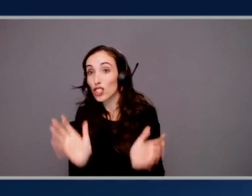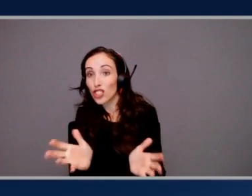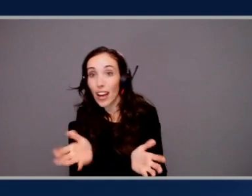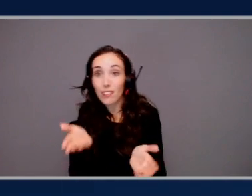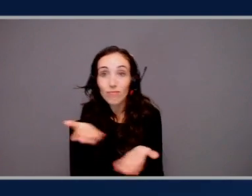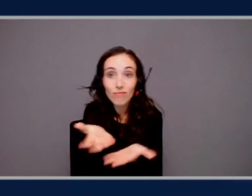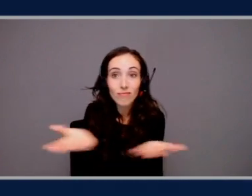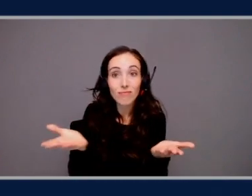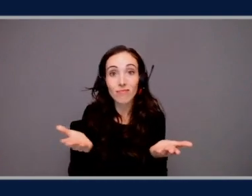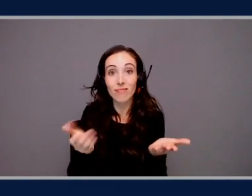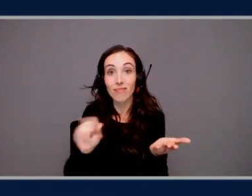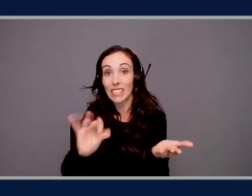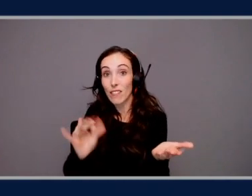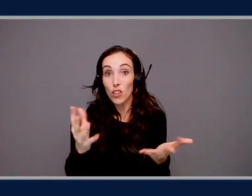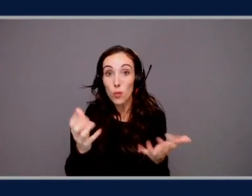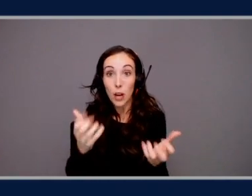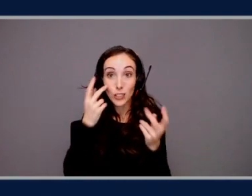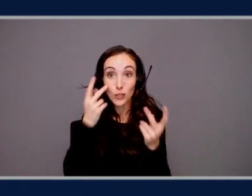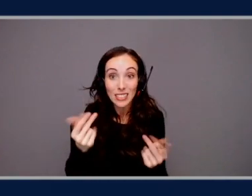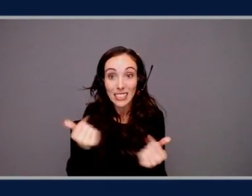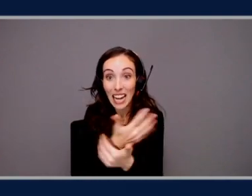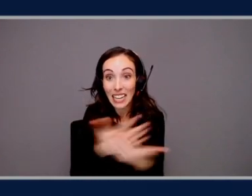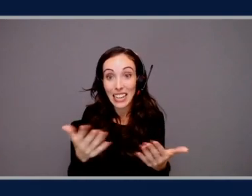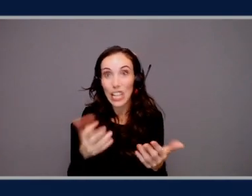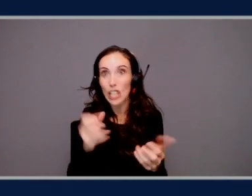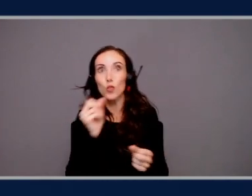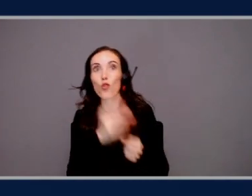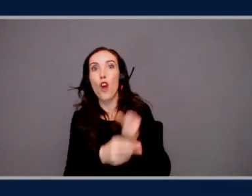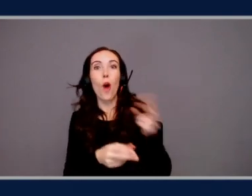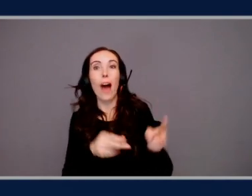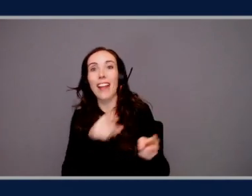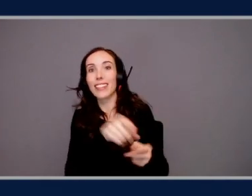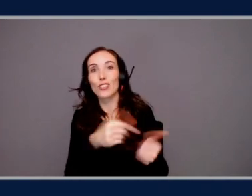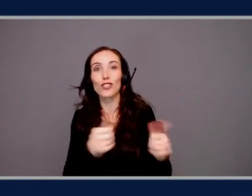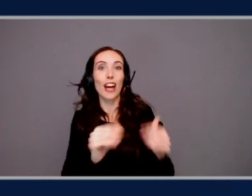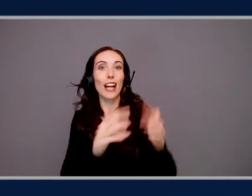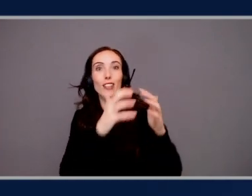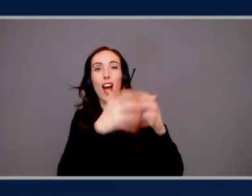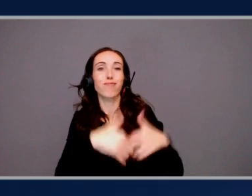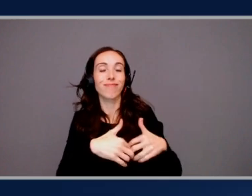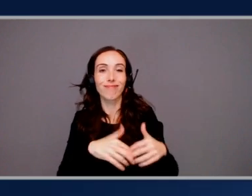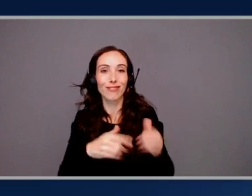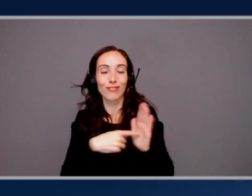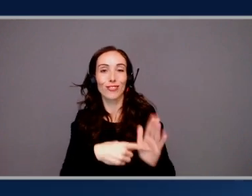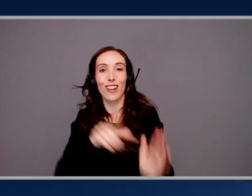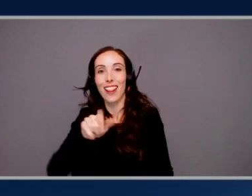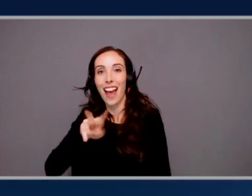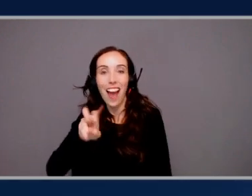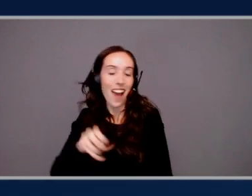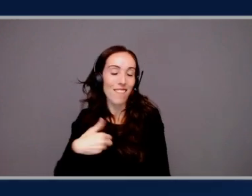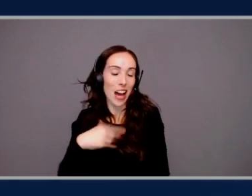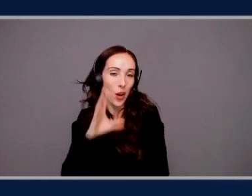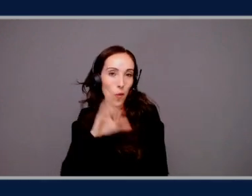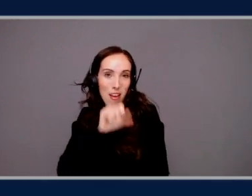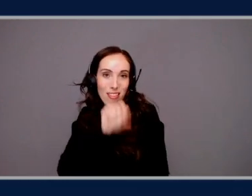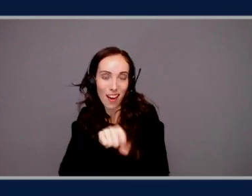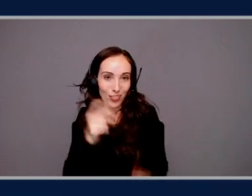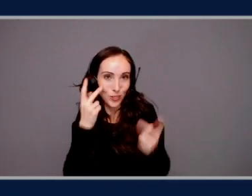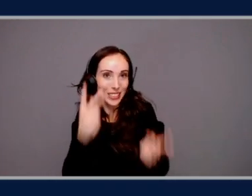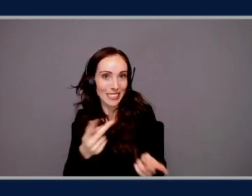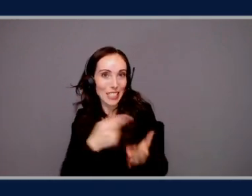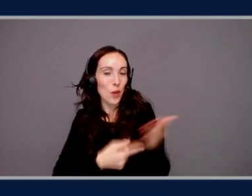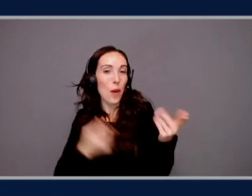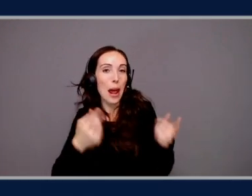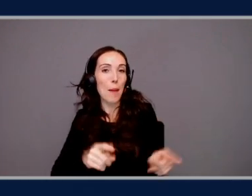want to see us throw at this model to try to break it live, I welcome the challenge. I would love to see what the Tailwinds platform happens.